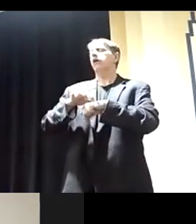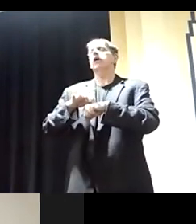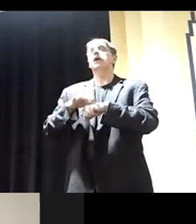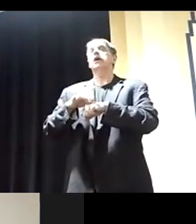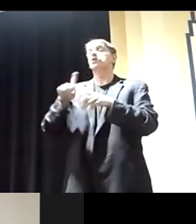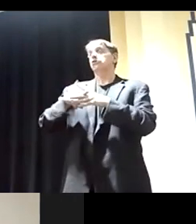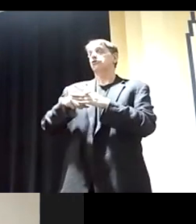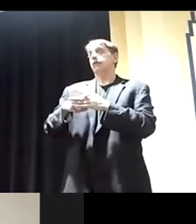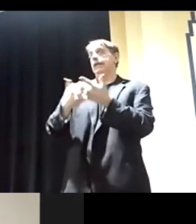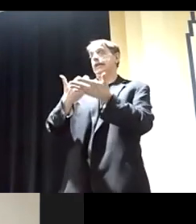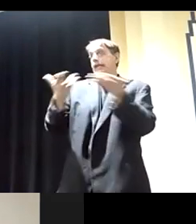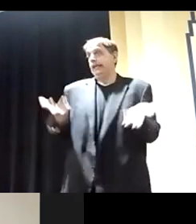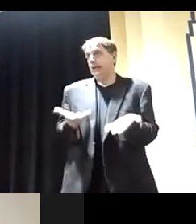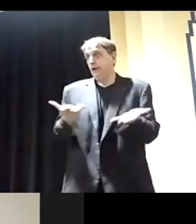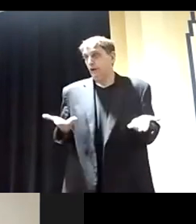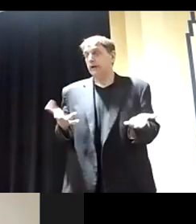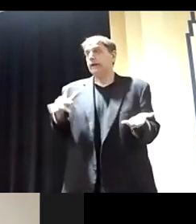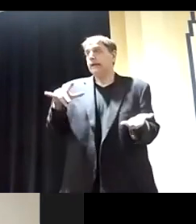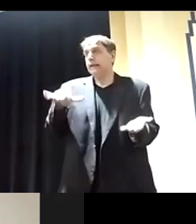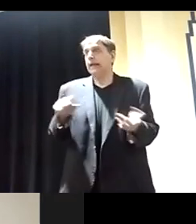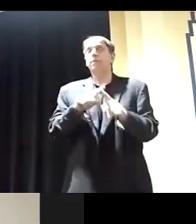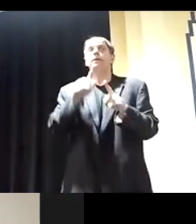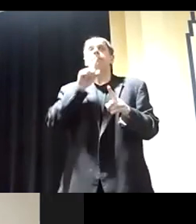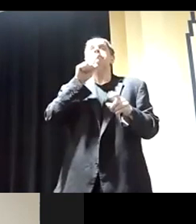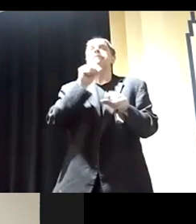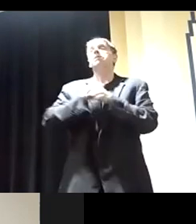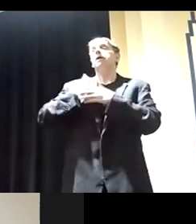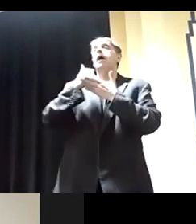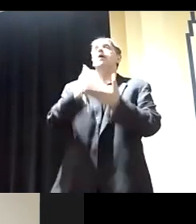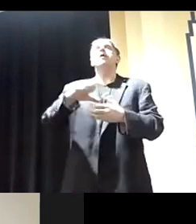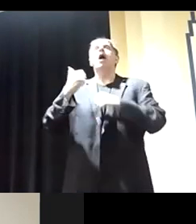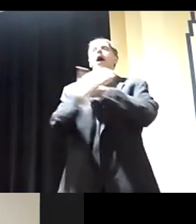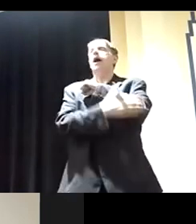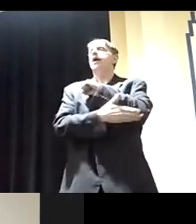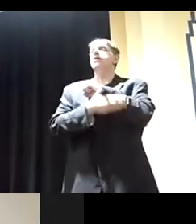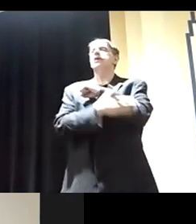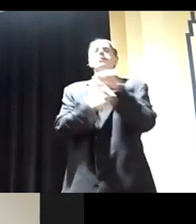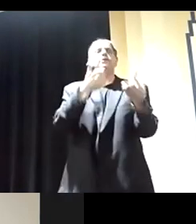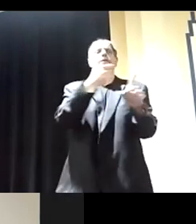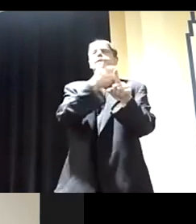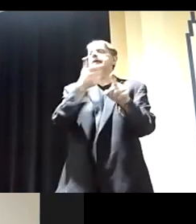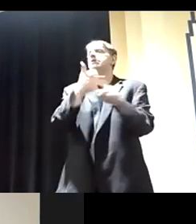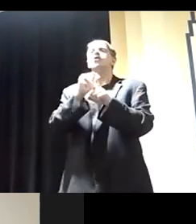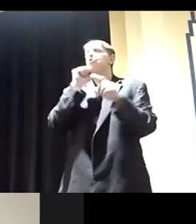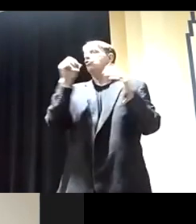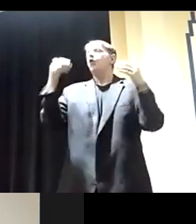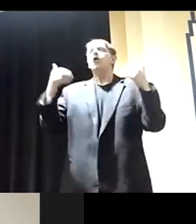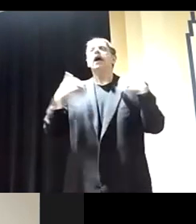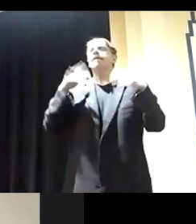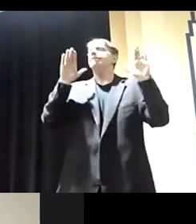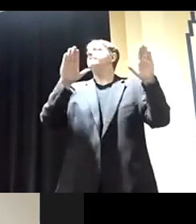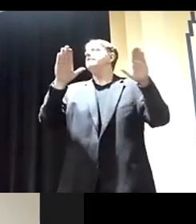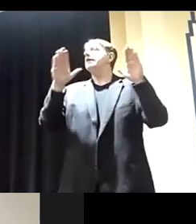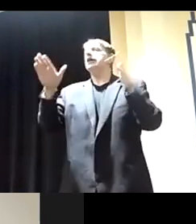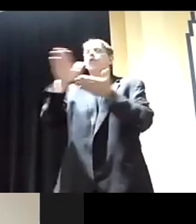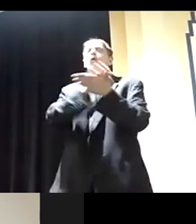here. But we should definitely be doing it in other countries that maybe don't have all these fantastic universities that we